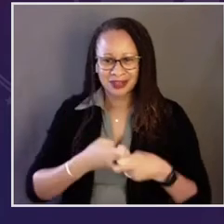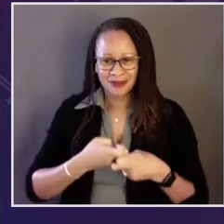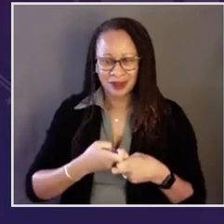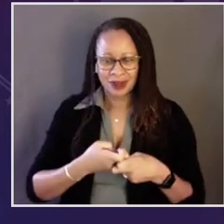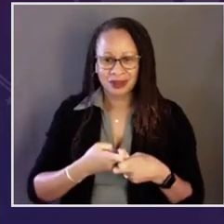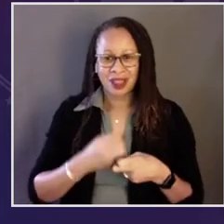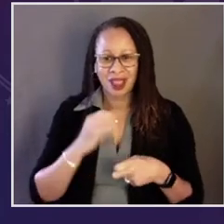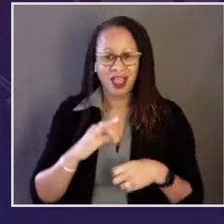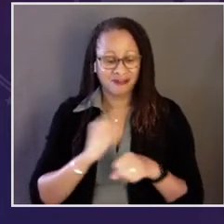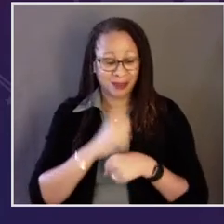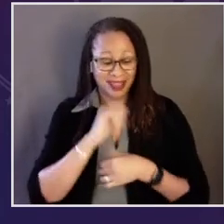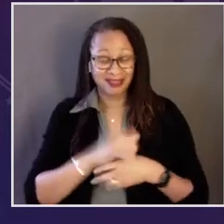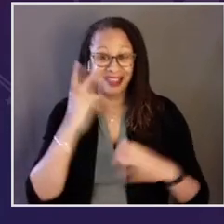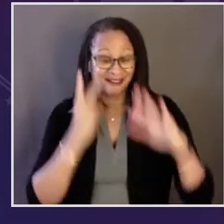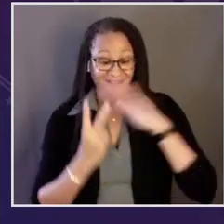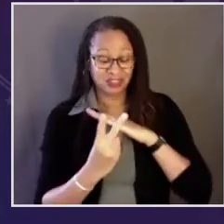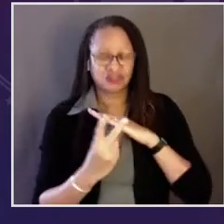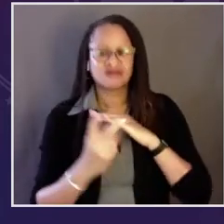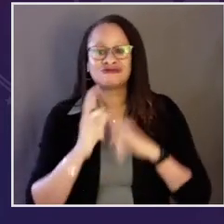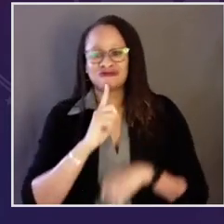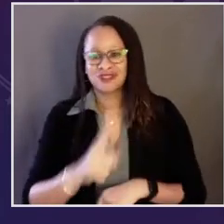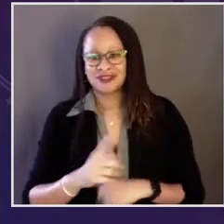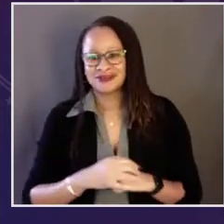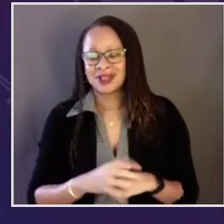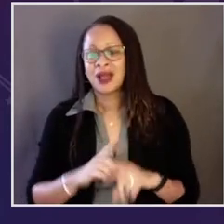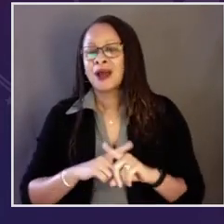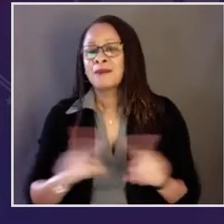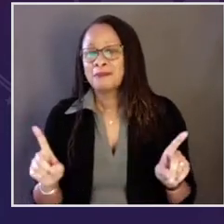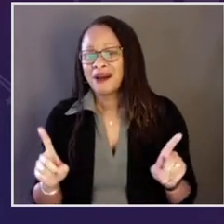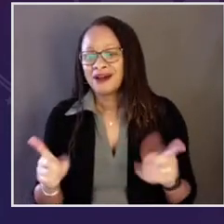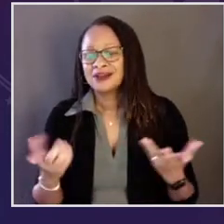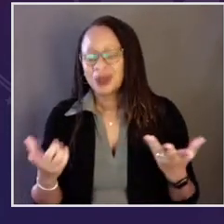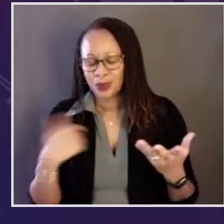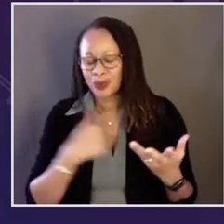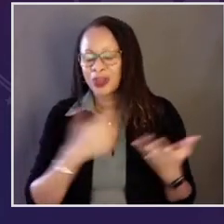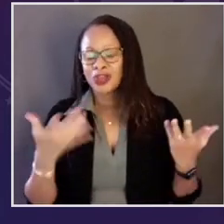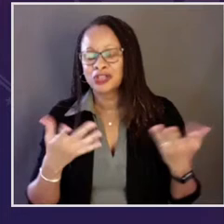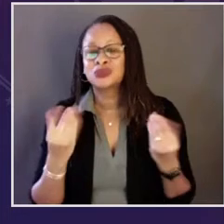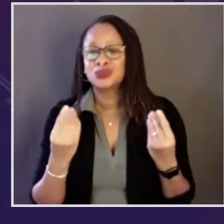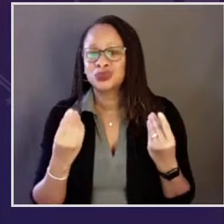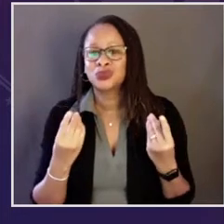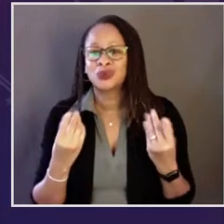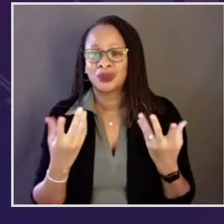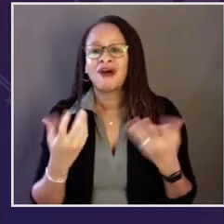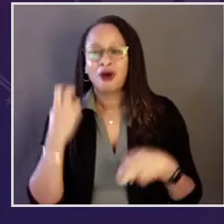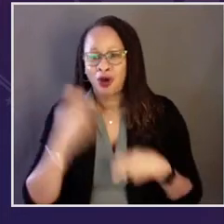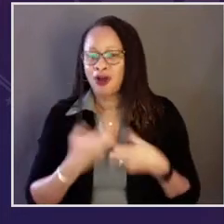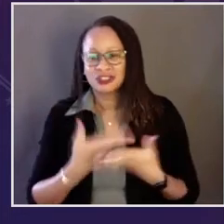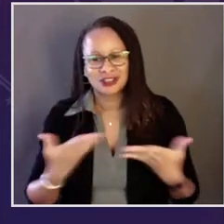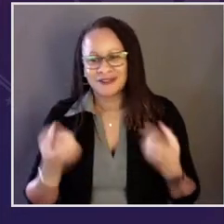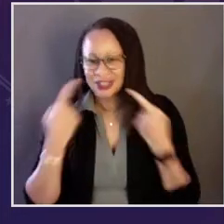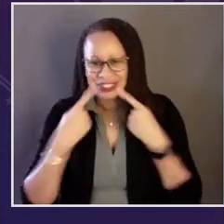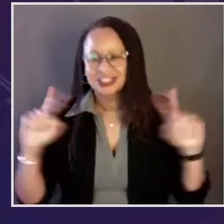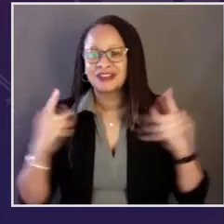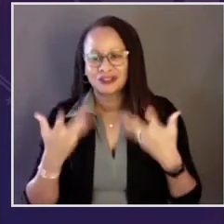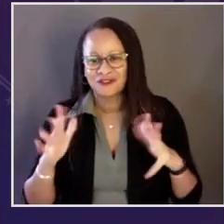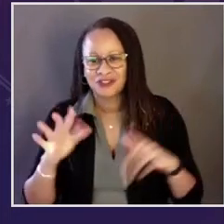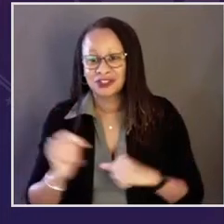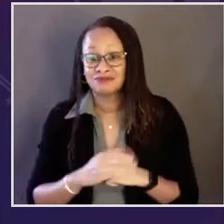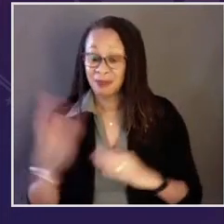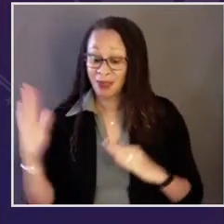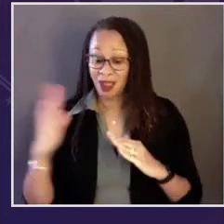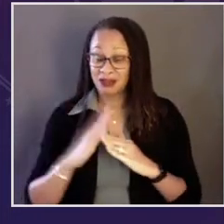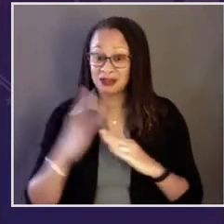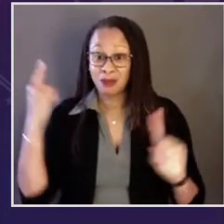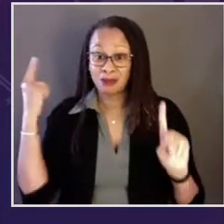I have no illusions about the difficulty of making that vision real, but we are here